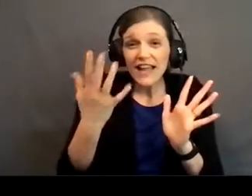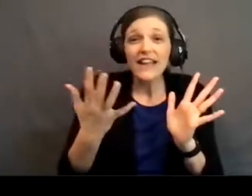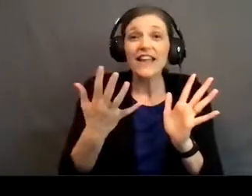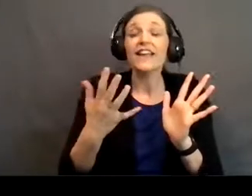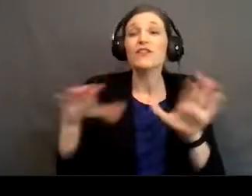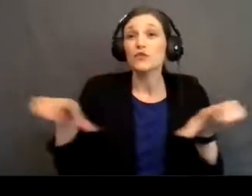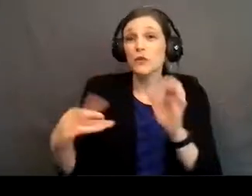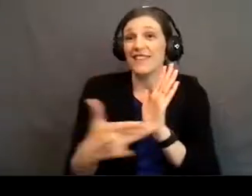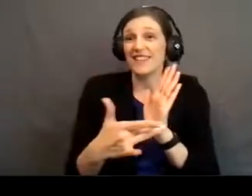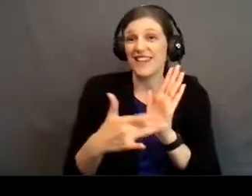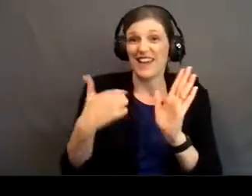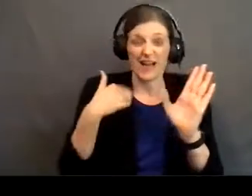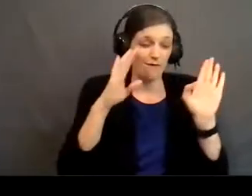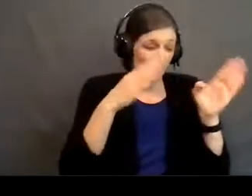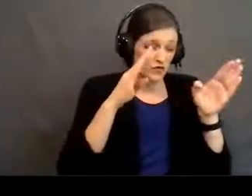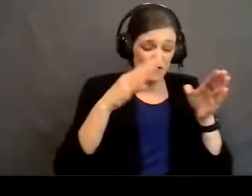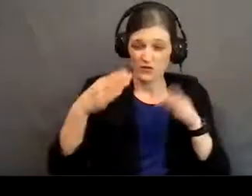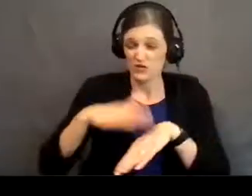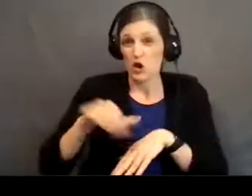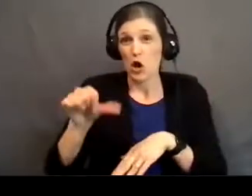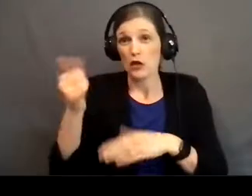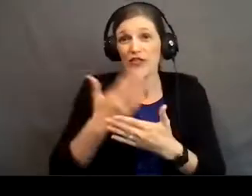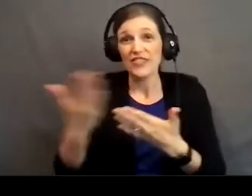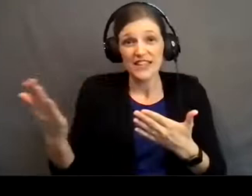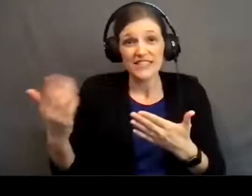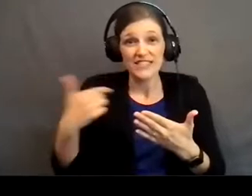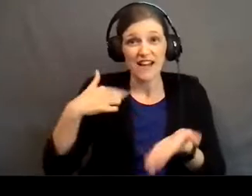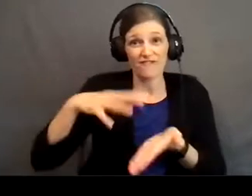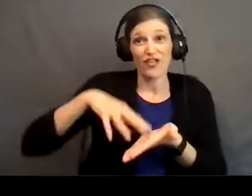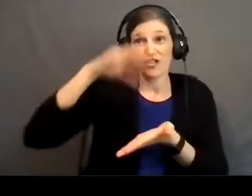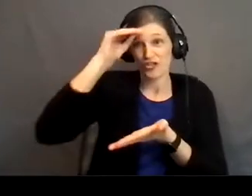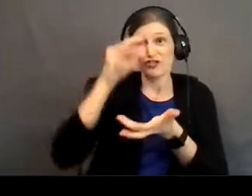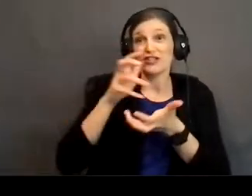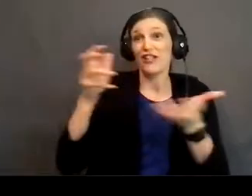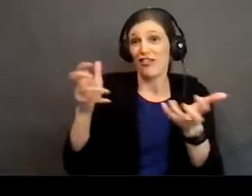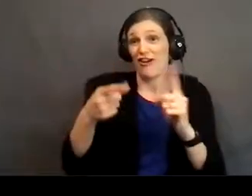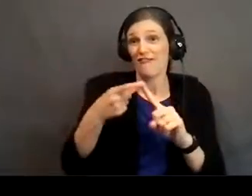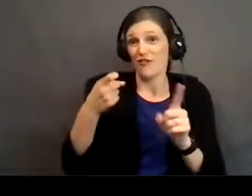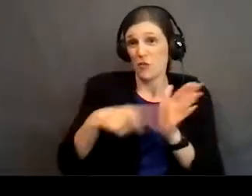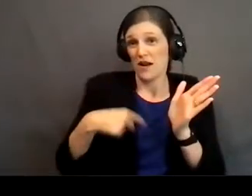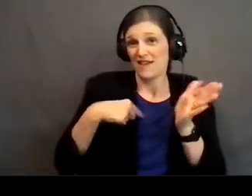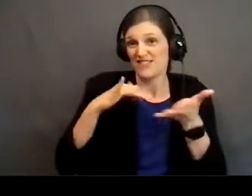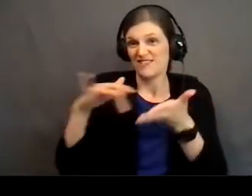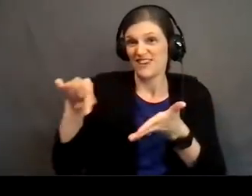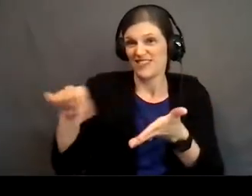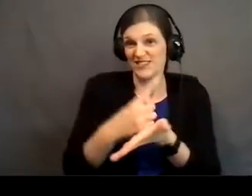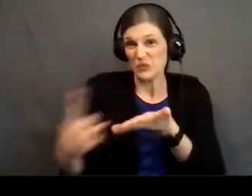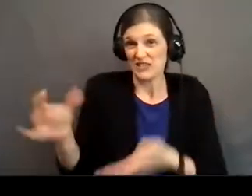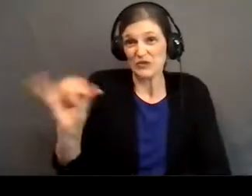tech. I'm focusing on so many other things and so I've learned a lot from what I've been studying this week as well.